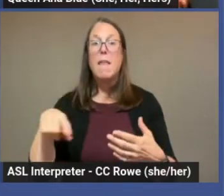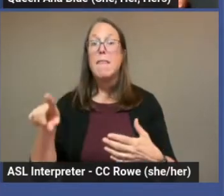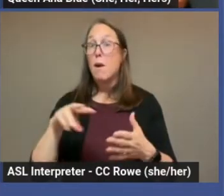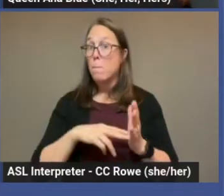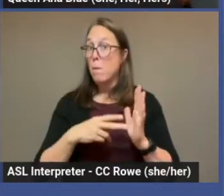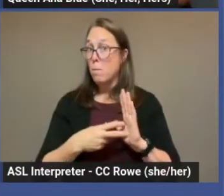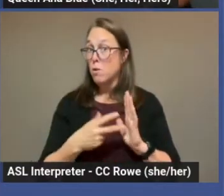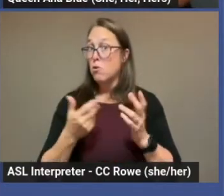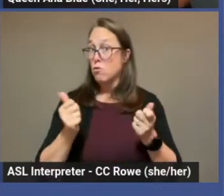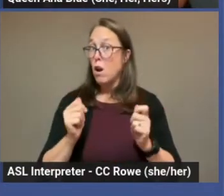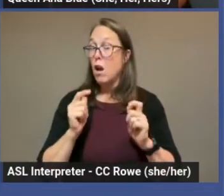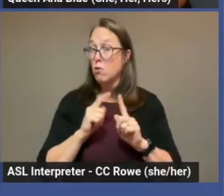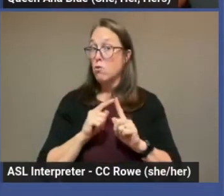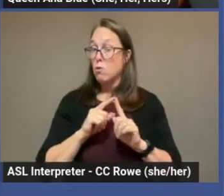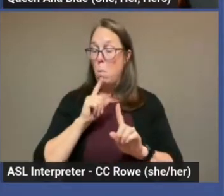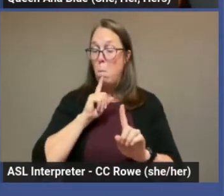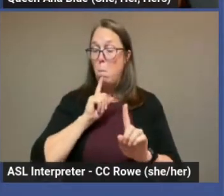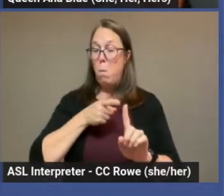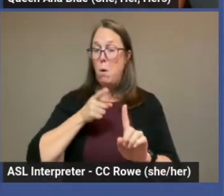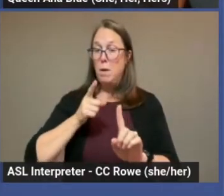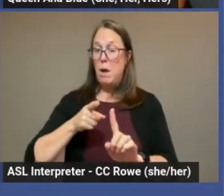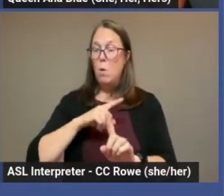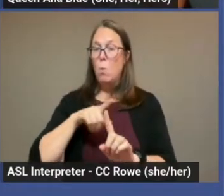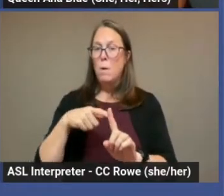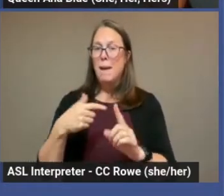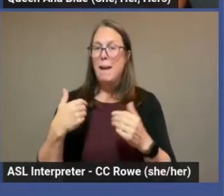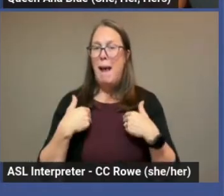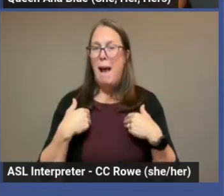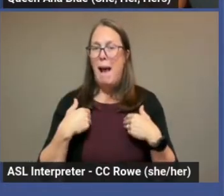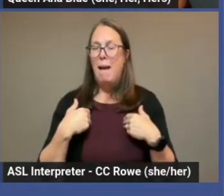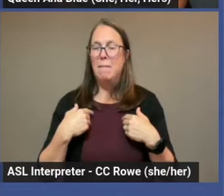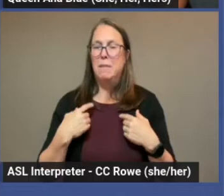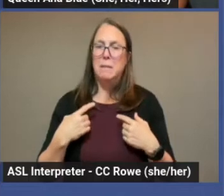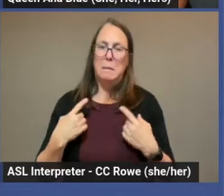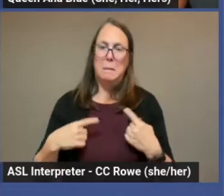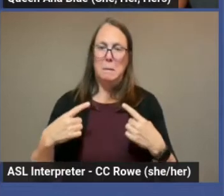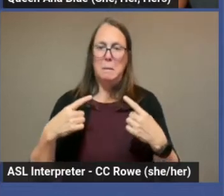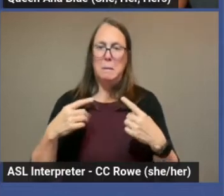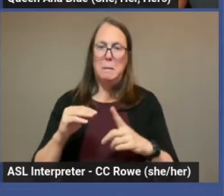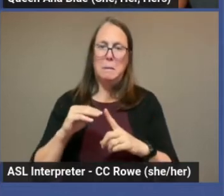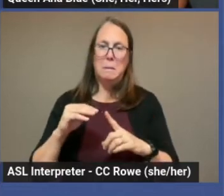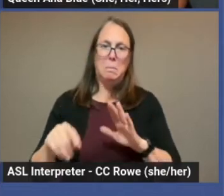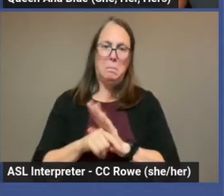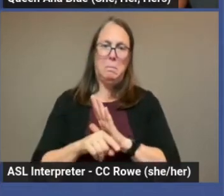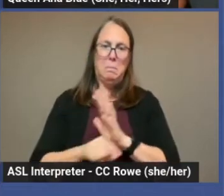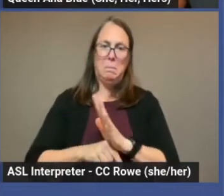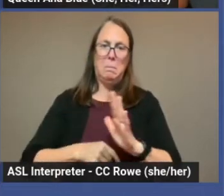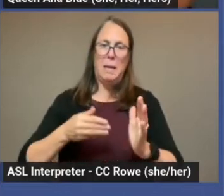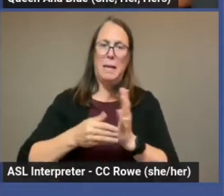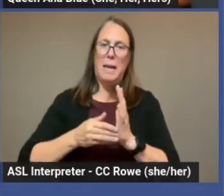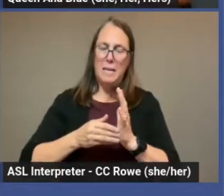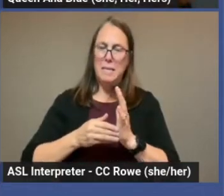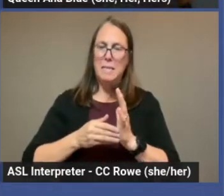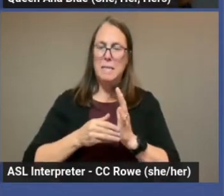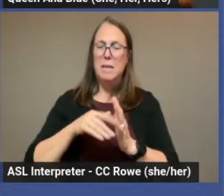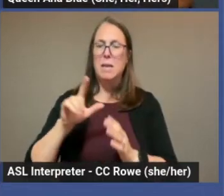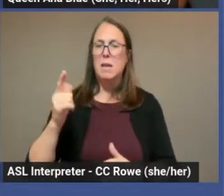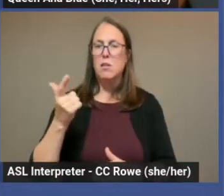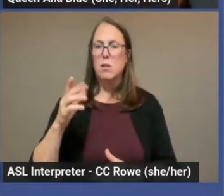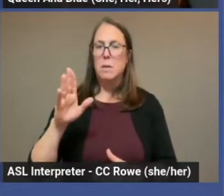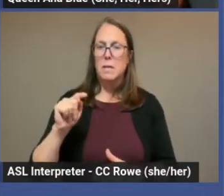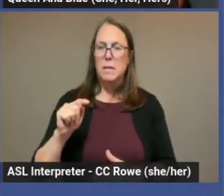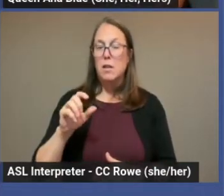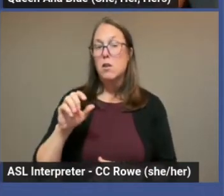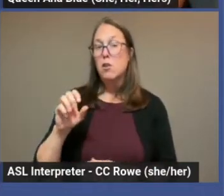against the LGBT community. So Jesse Single was doing all these interviews and